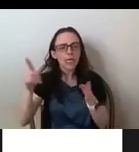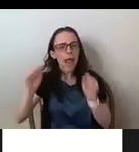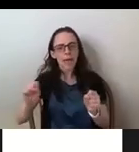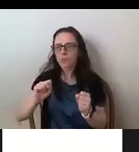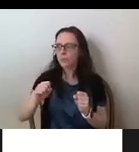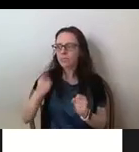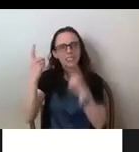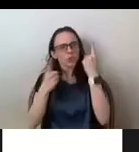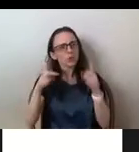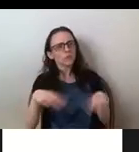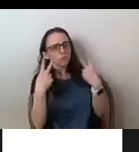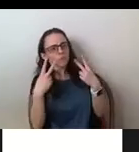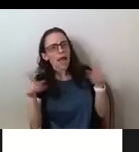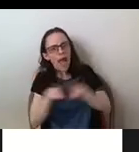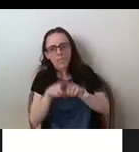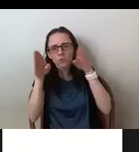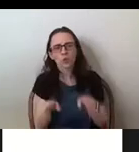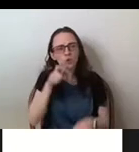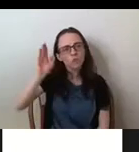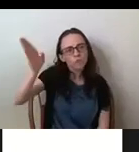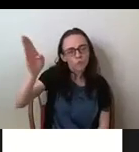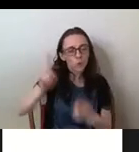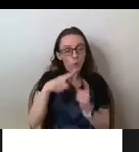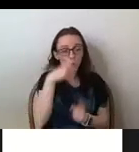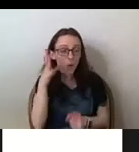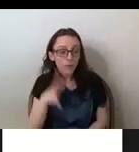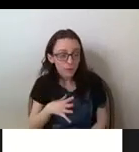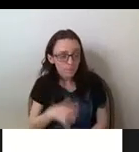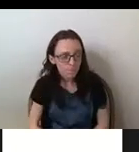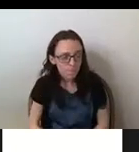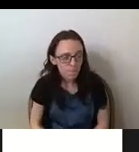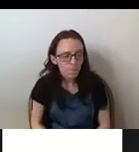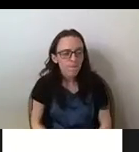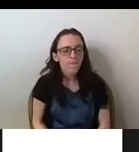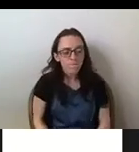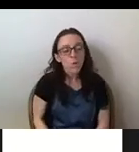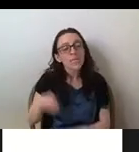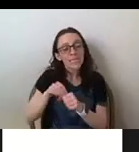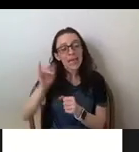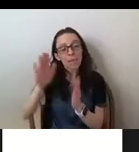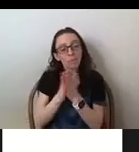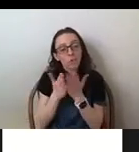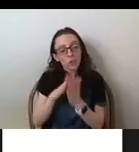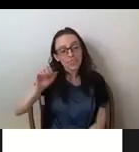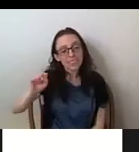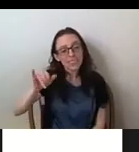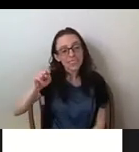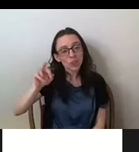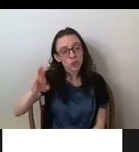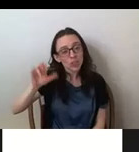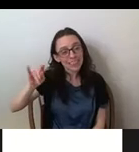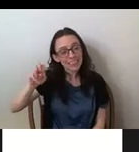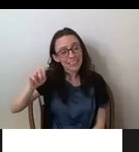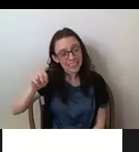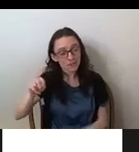black women as well. Harris Perry talks about this in the book Sister Citizen when she says respectability politics implies that women's